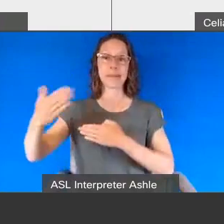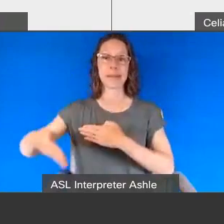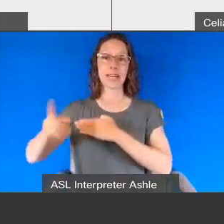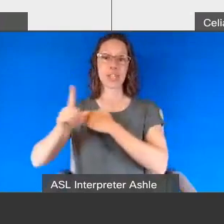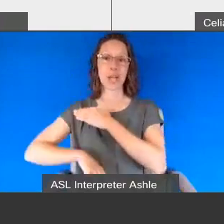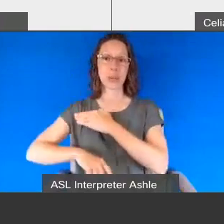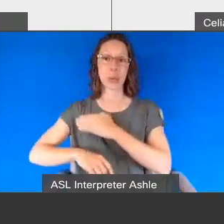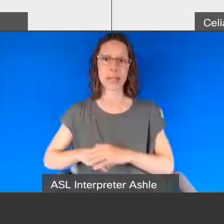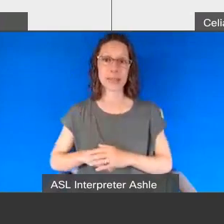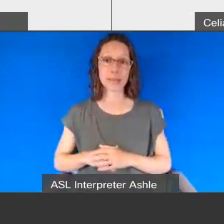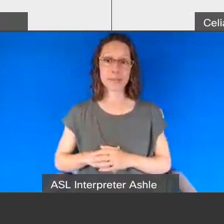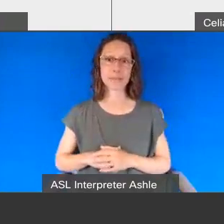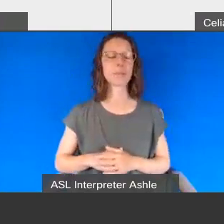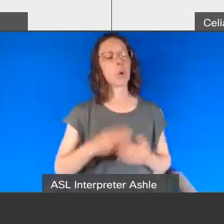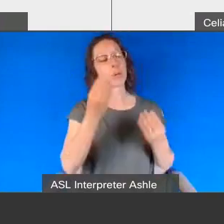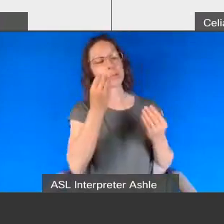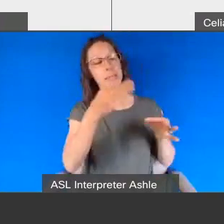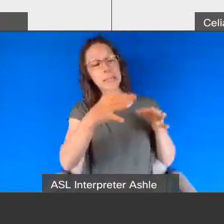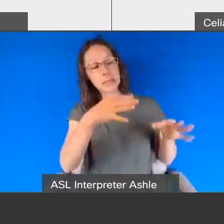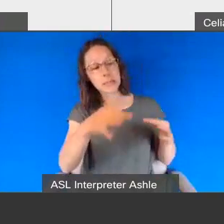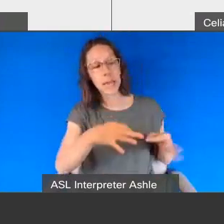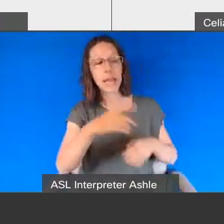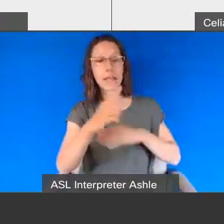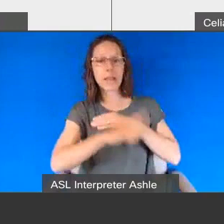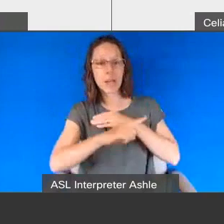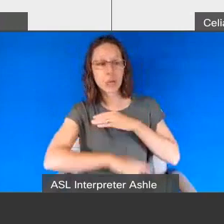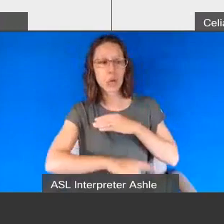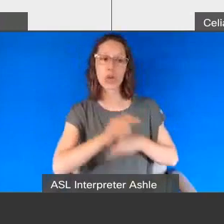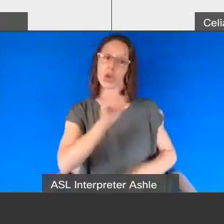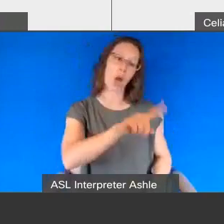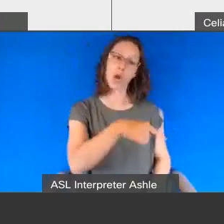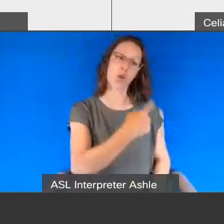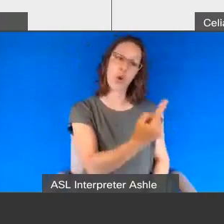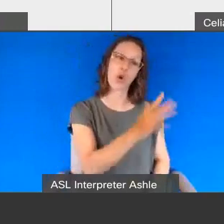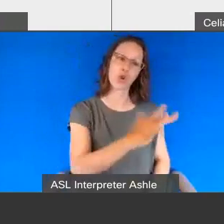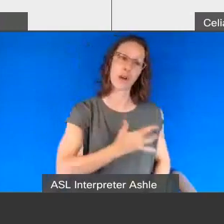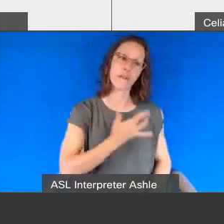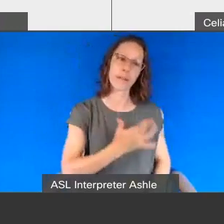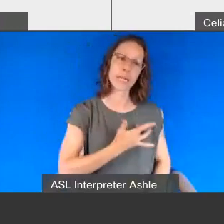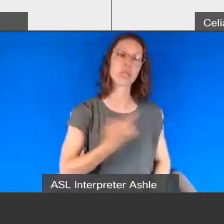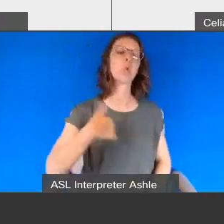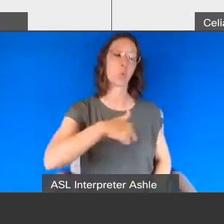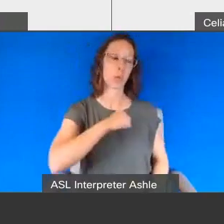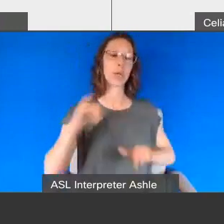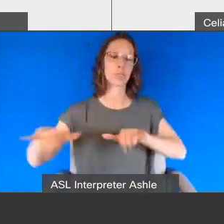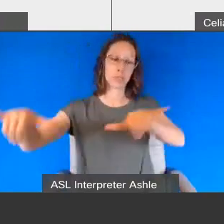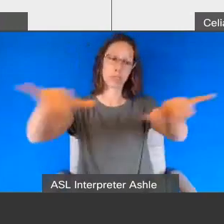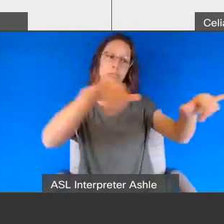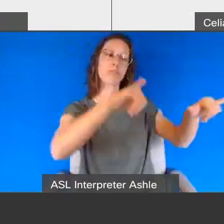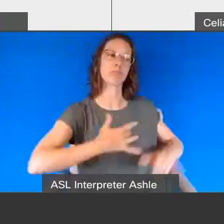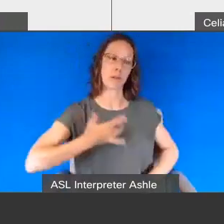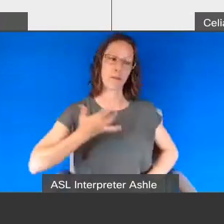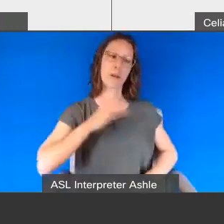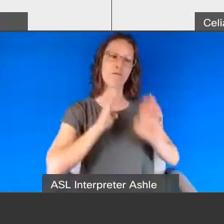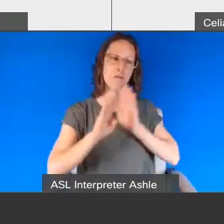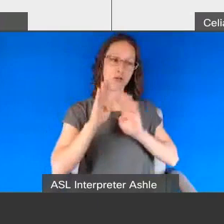the consequences and explaining to him that he is not alone in his feelings like that i was then able to redirect